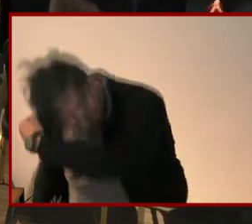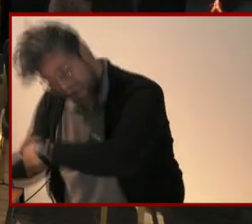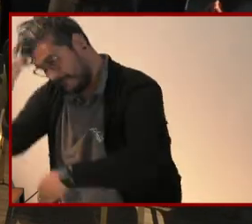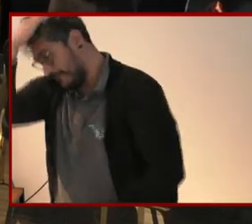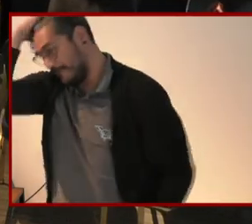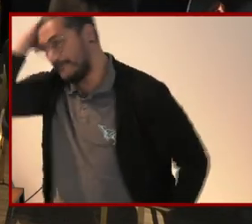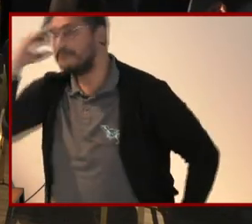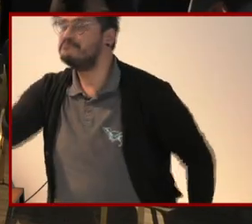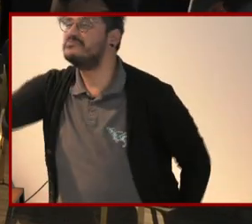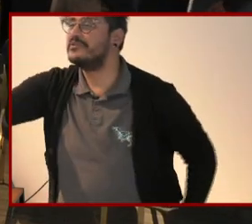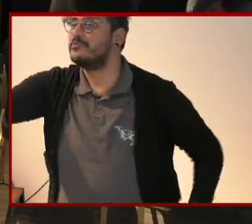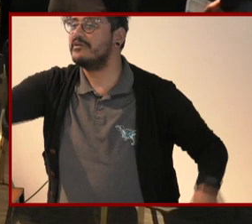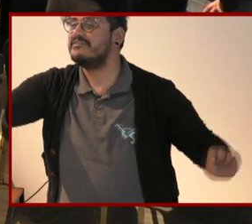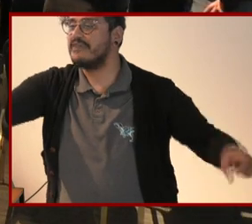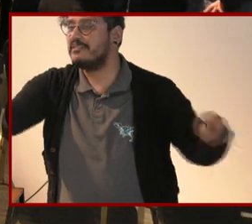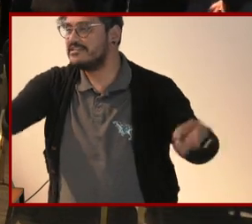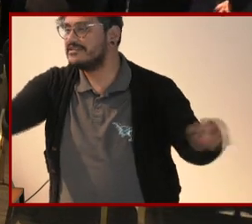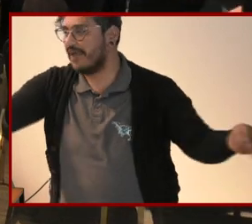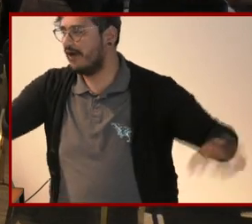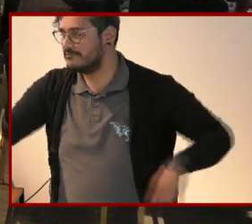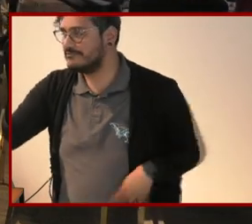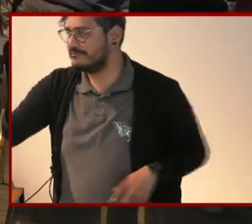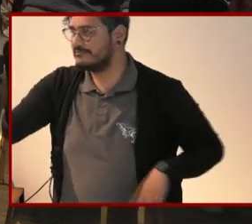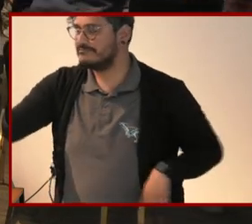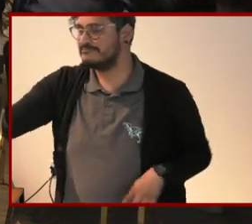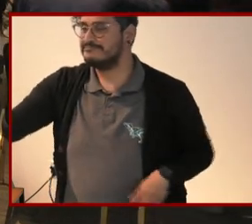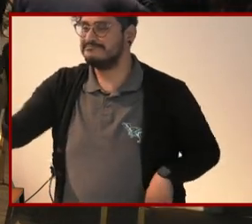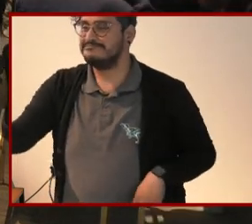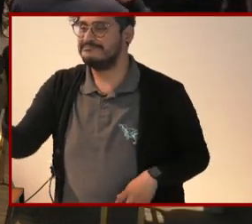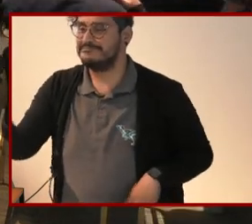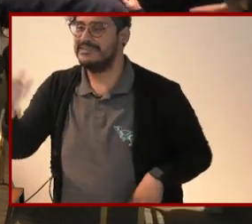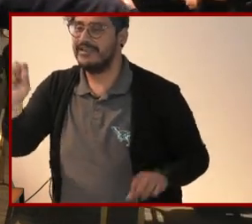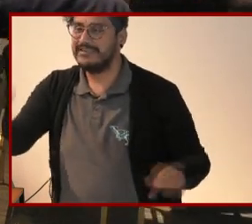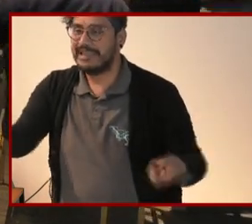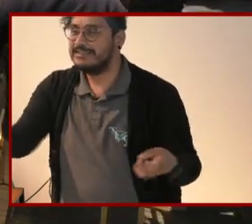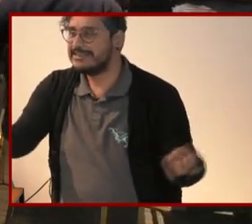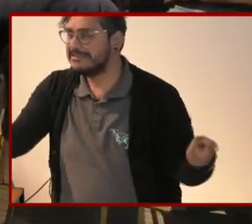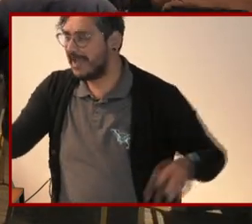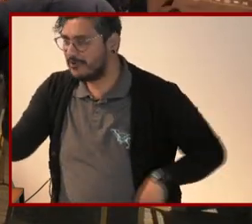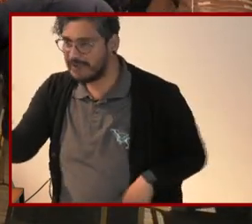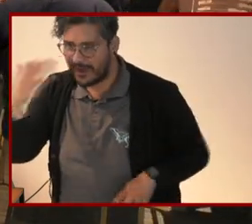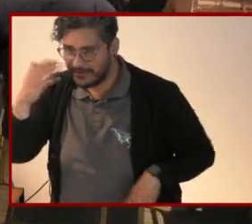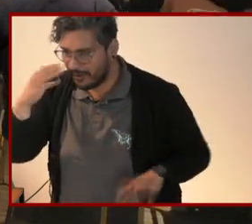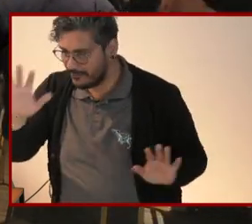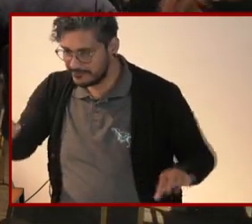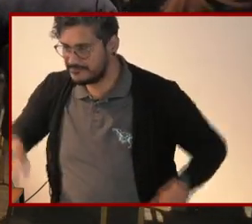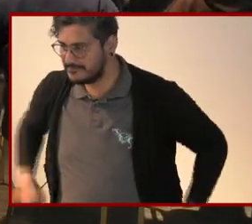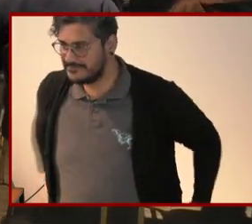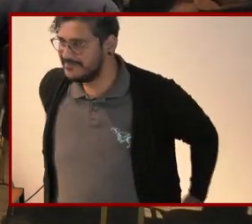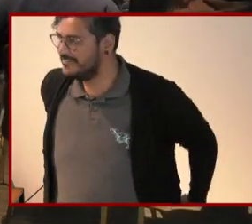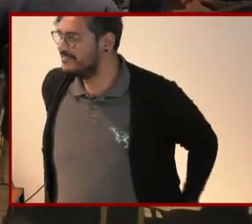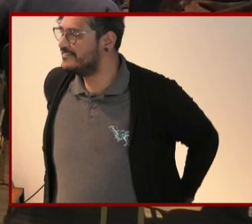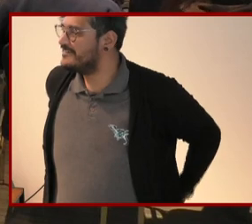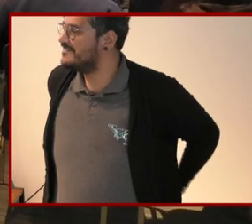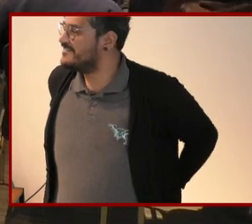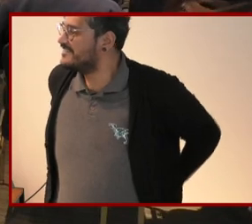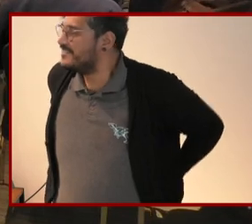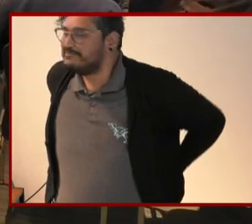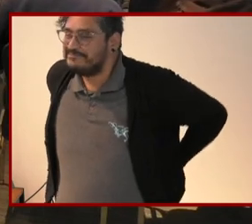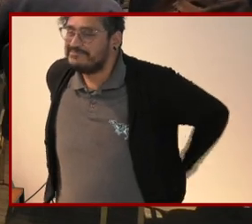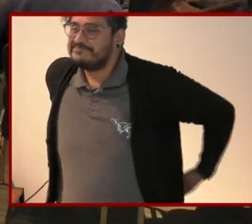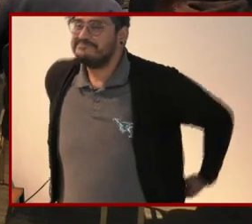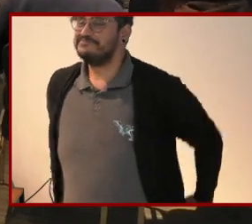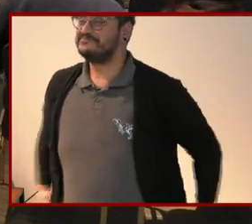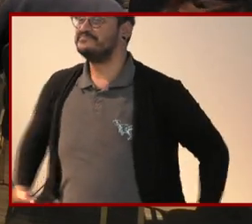you can sit down watch out for watch out for all this cereal okay